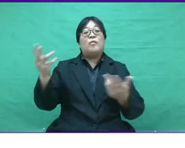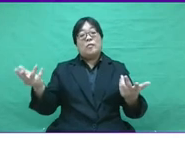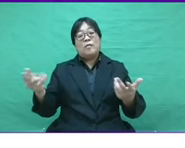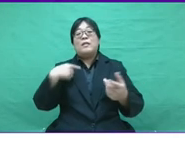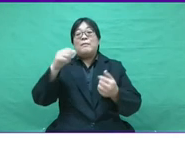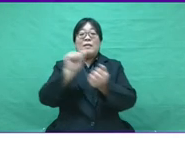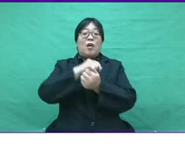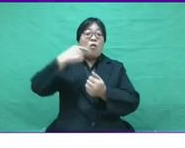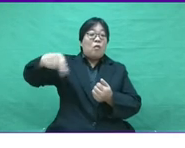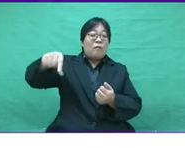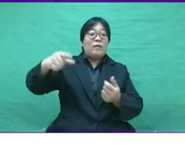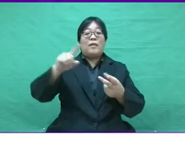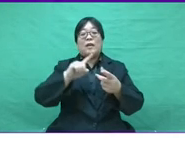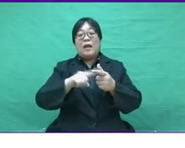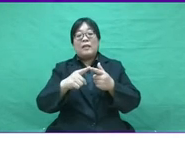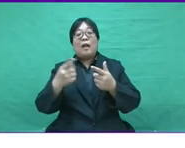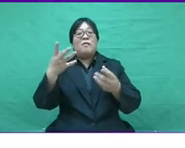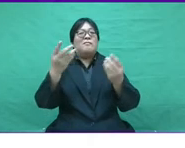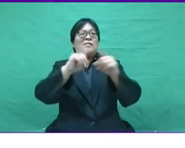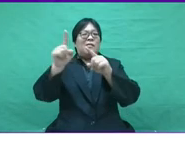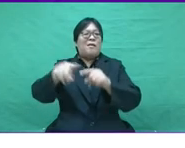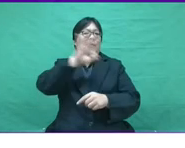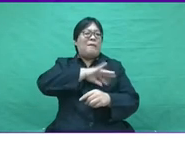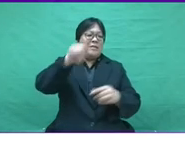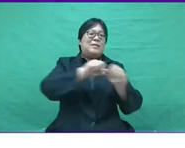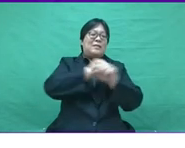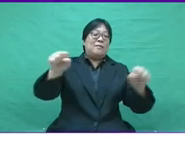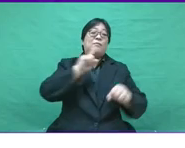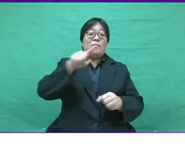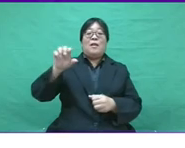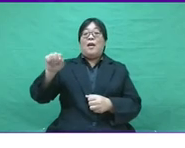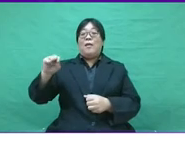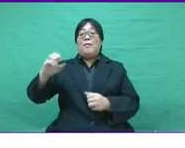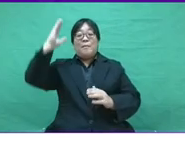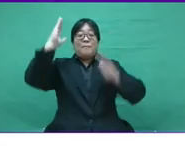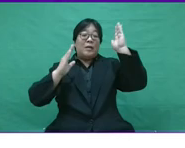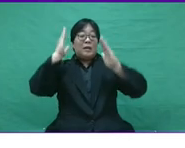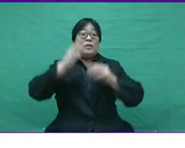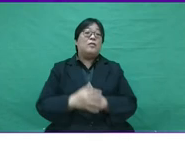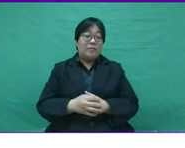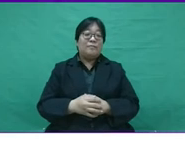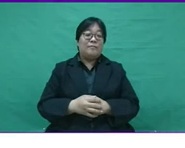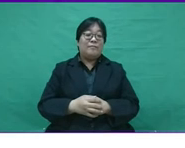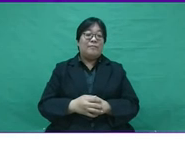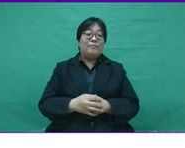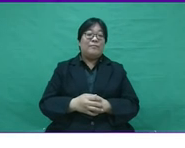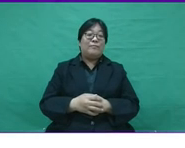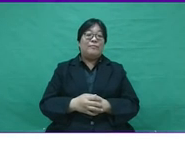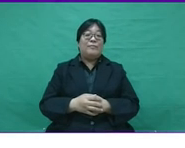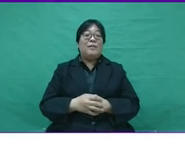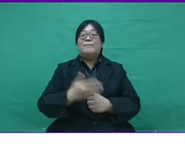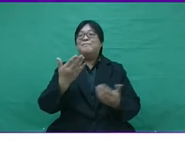of Industry 4.0 or those on the paper and its severance benefit. SME in Malaysia